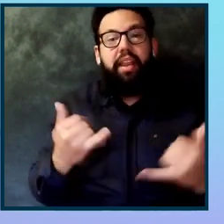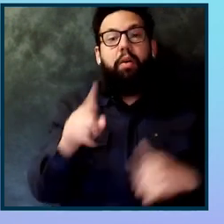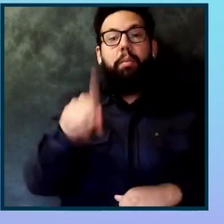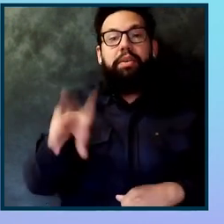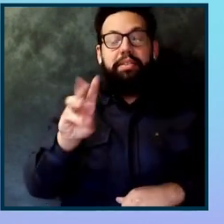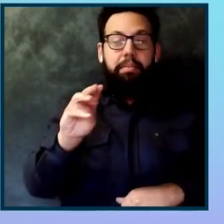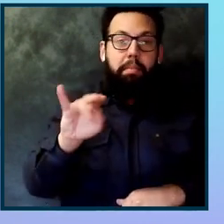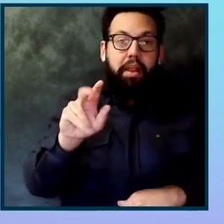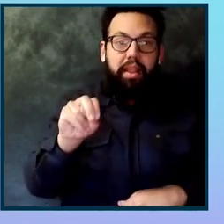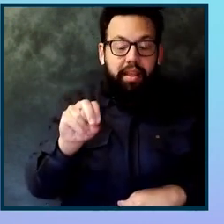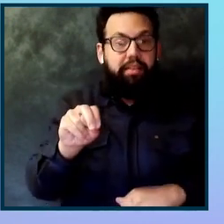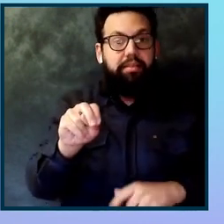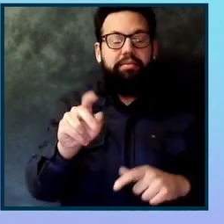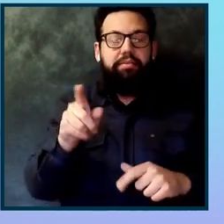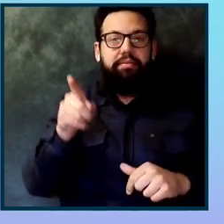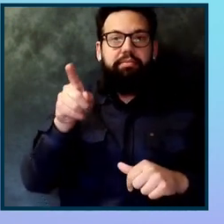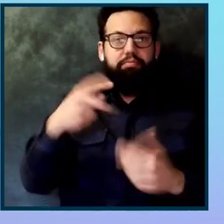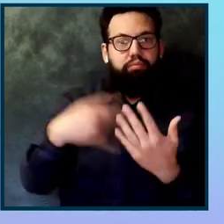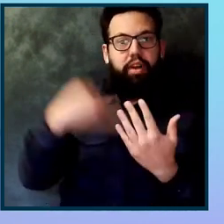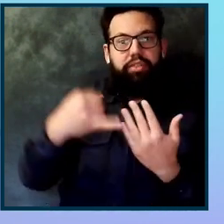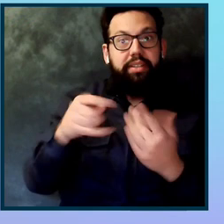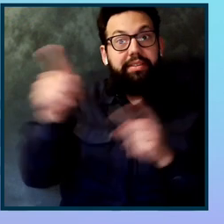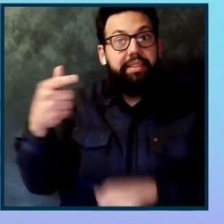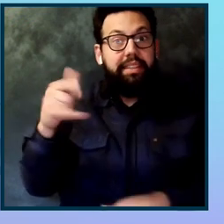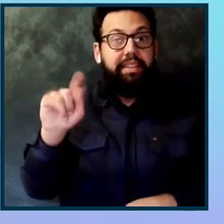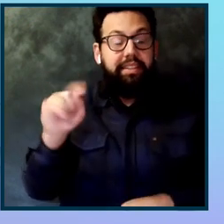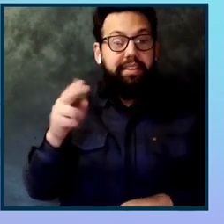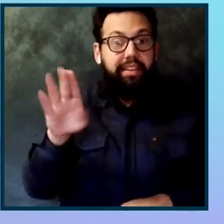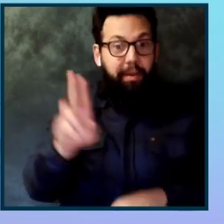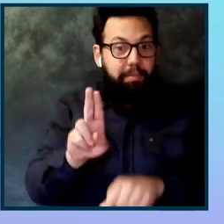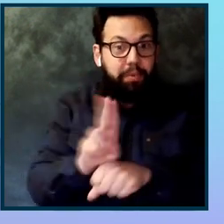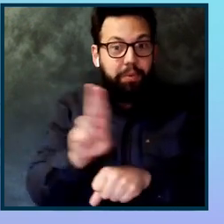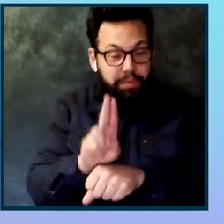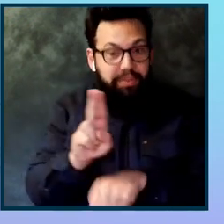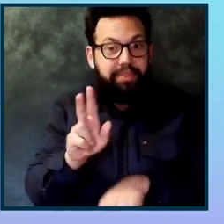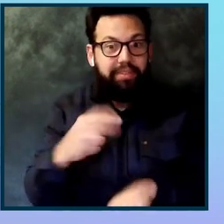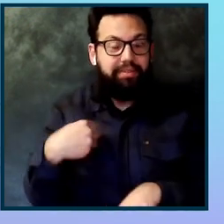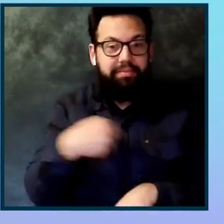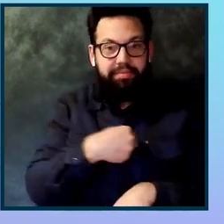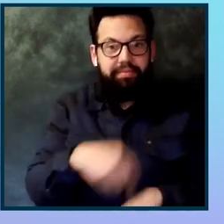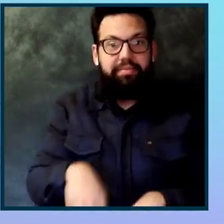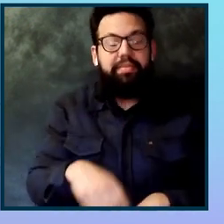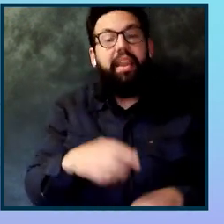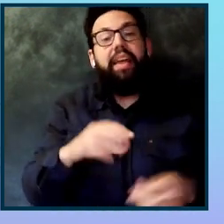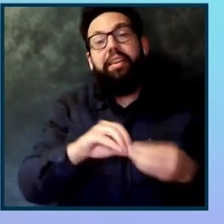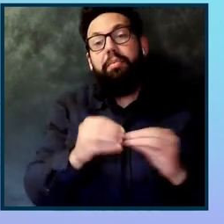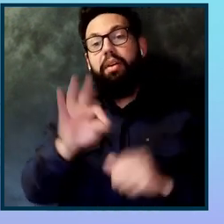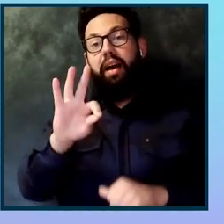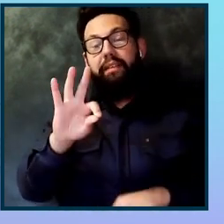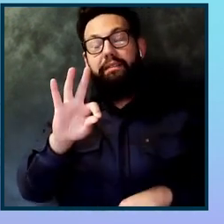AxeCore with 699 packages on GitHub that include it. And on NPM, the number of published modules using actual